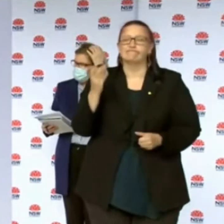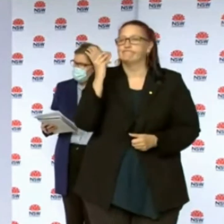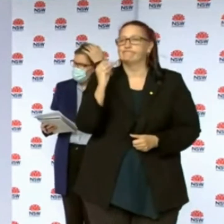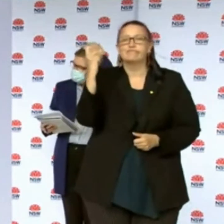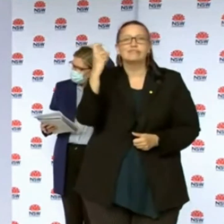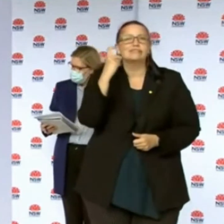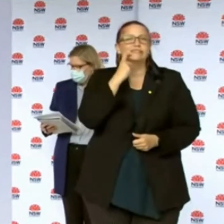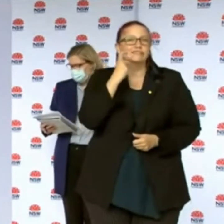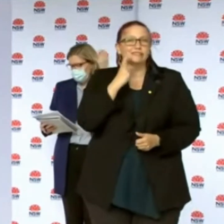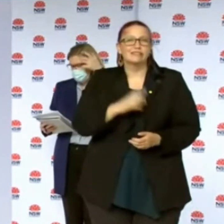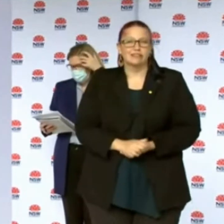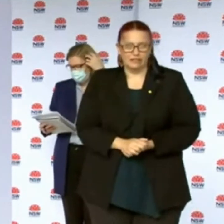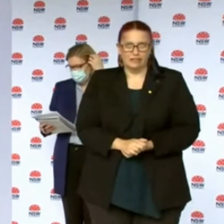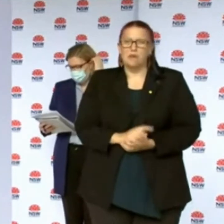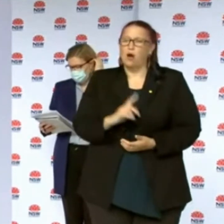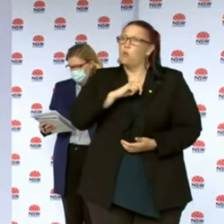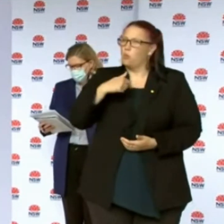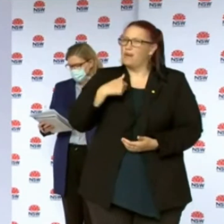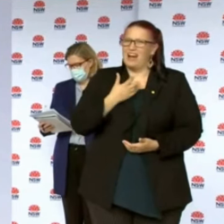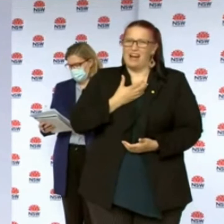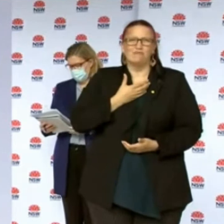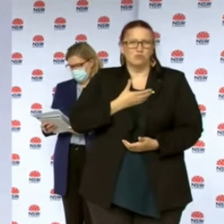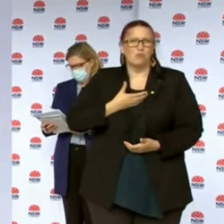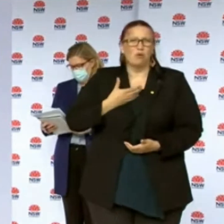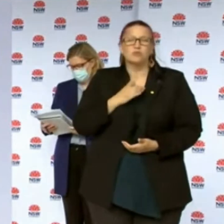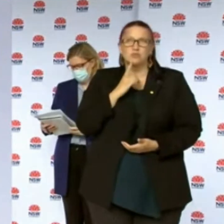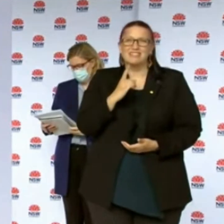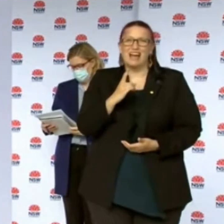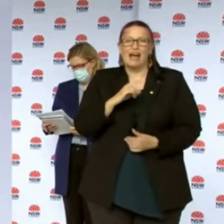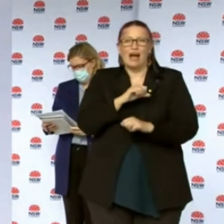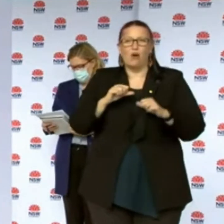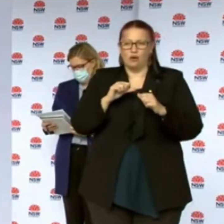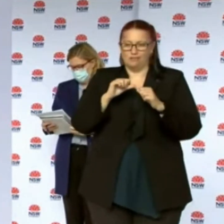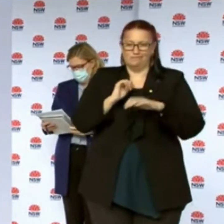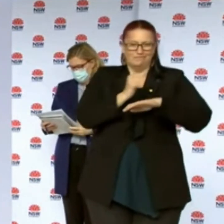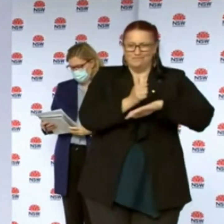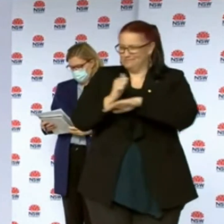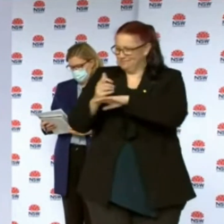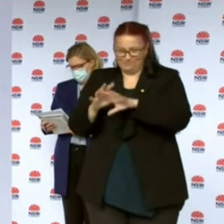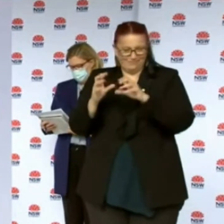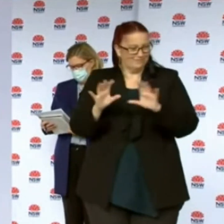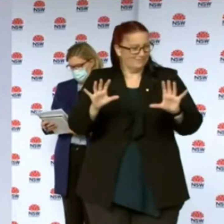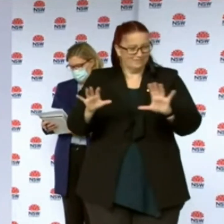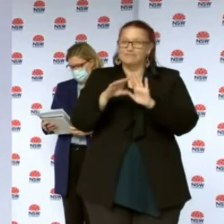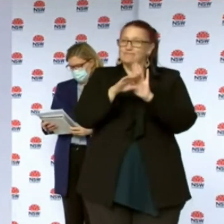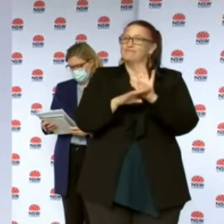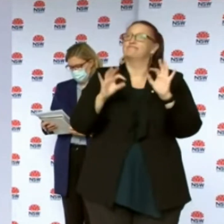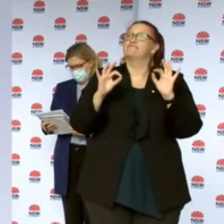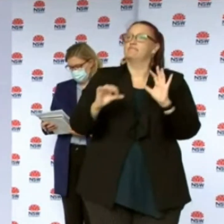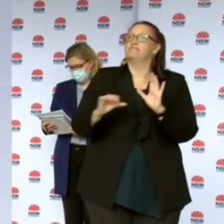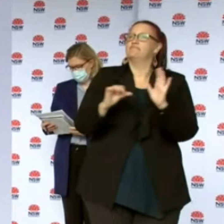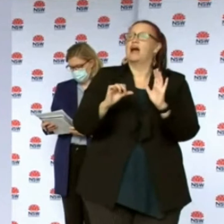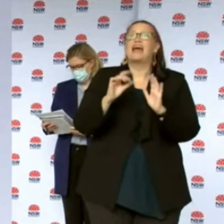comfortable that the settings that are in place are the appropriate settings but that's so long as everybody does the right thing.